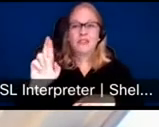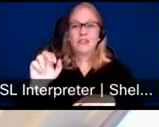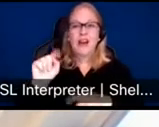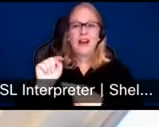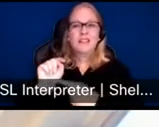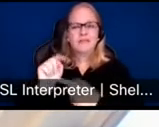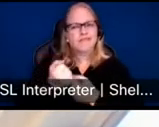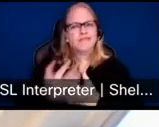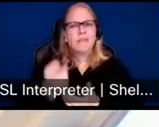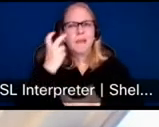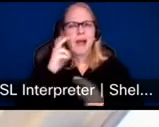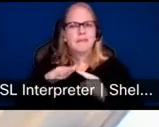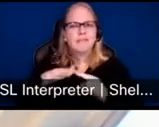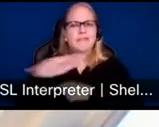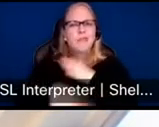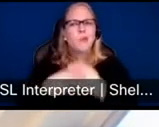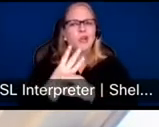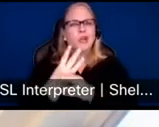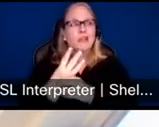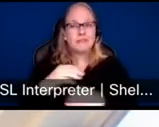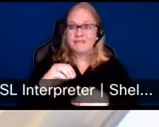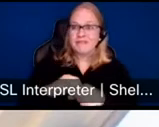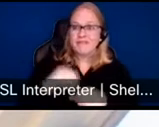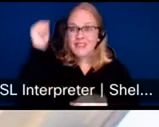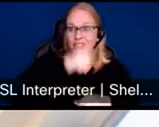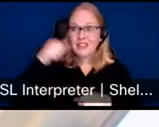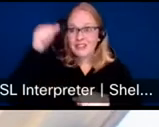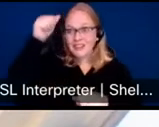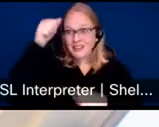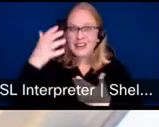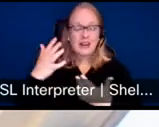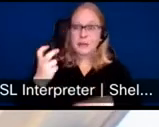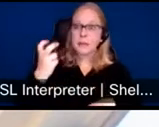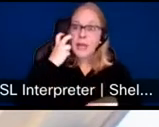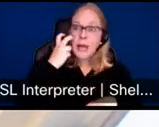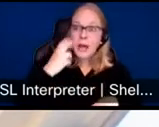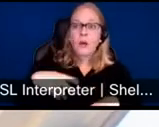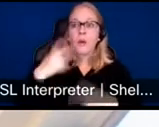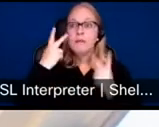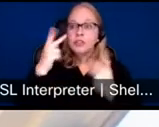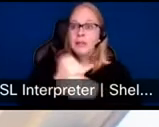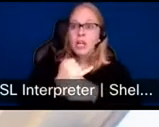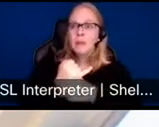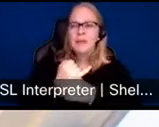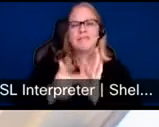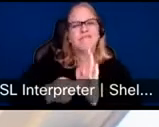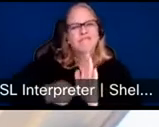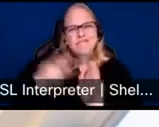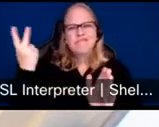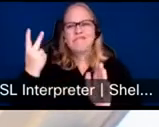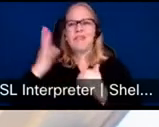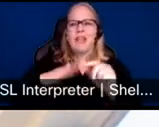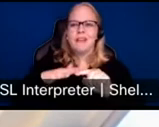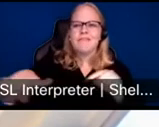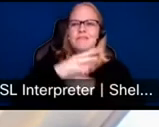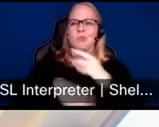-Saharan Africa, actually, the rate of blindness and vision impairment overall is twice the global average. 80% of those cases are preventable